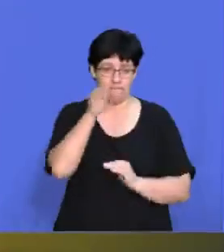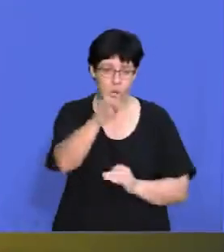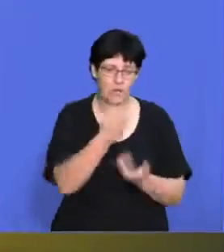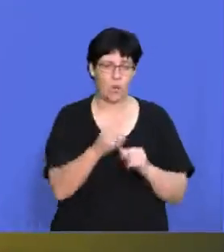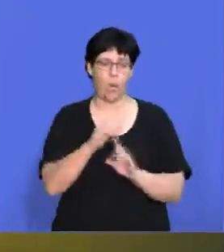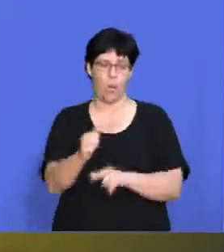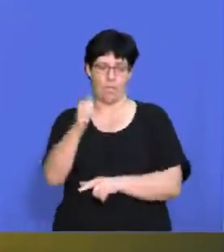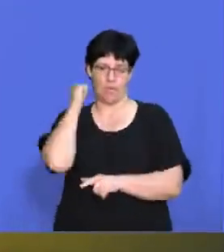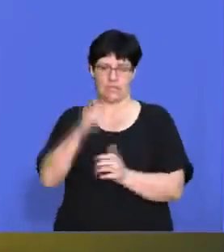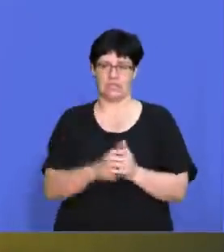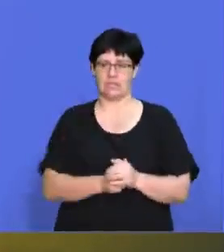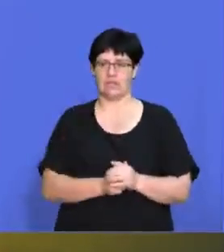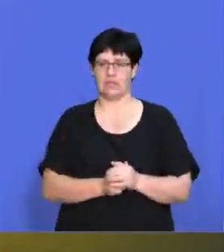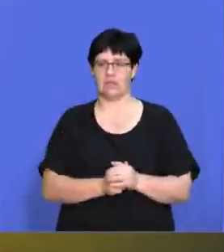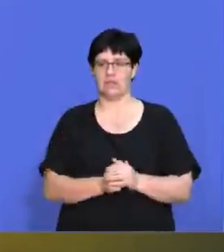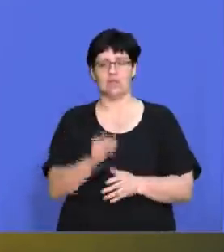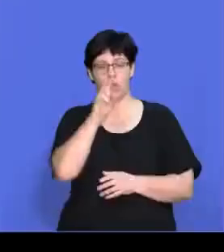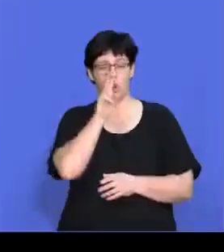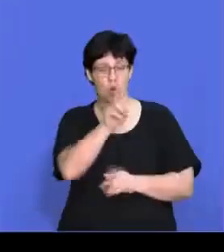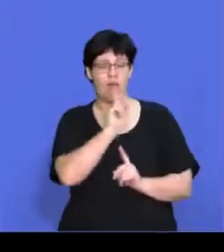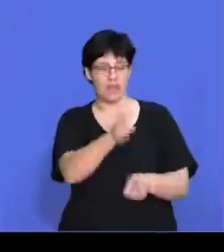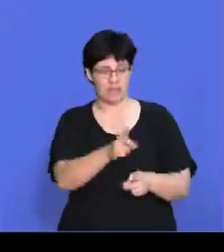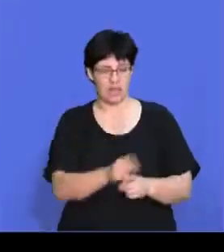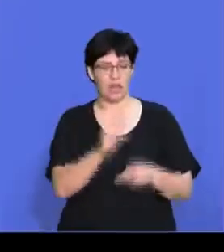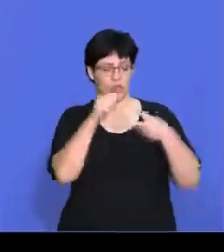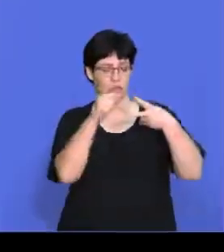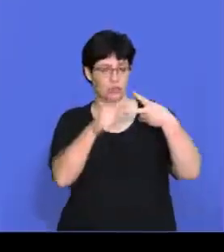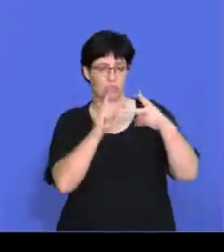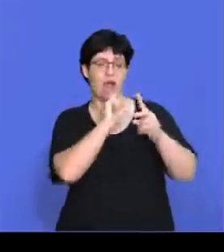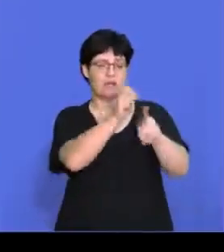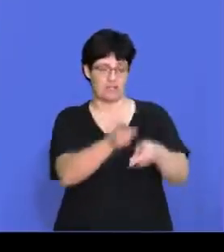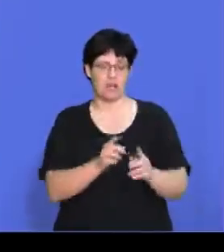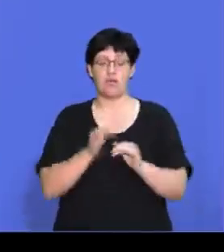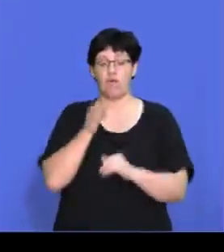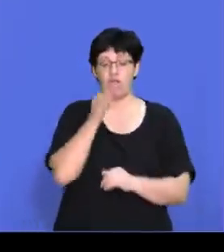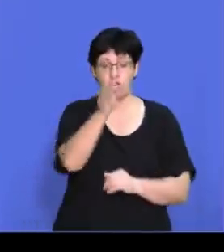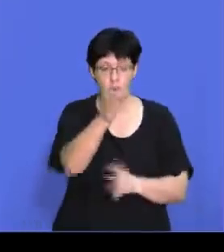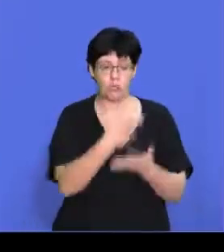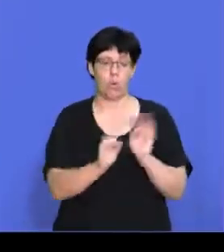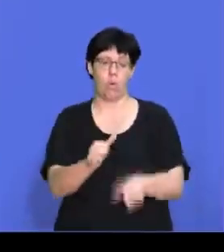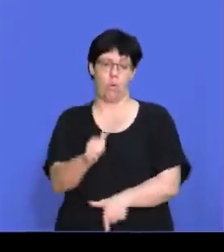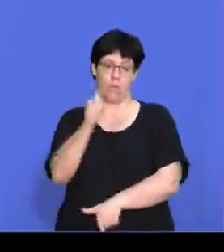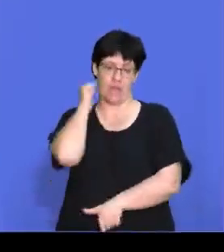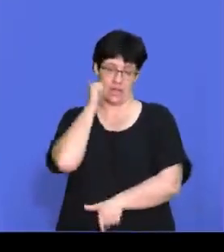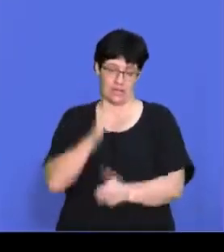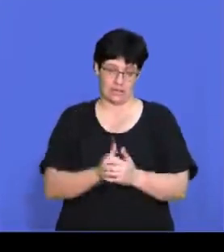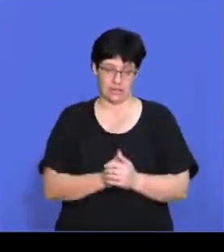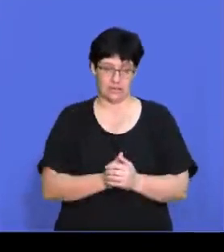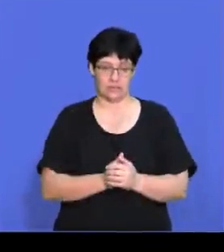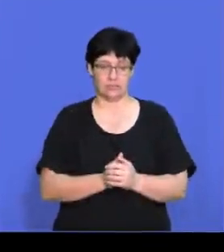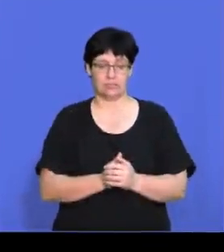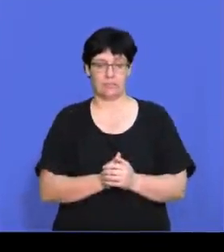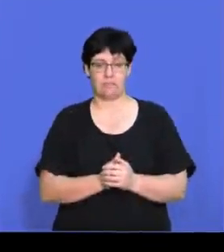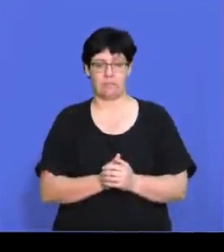Is it forward? Or is it backward? So if we look at our answer, there are two potential answers here. It could either be forward